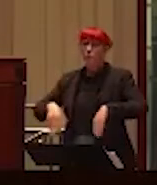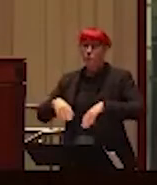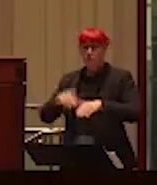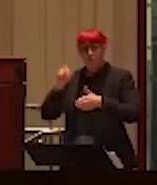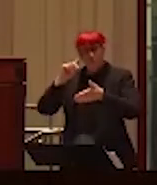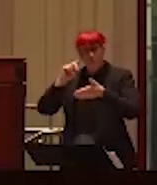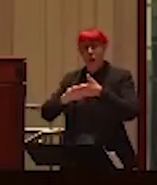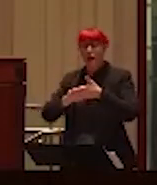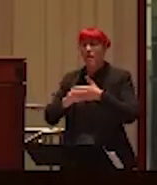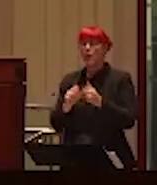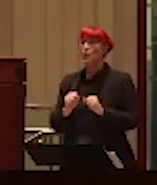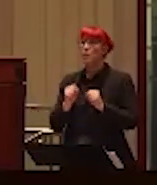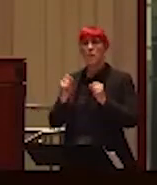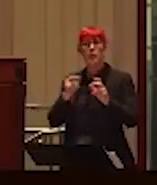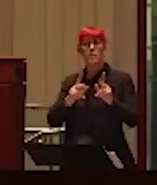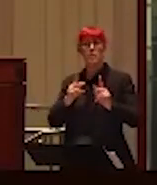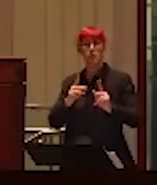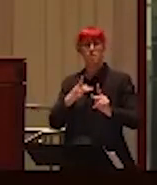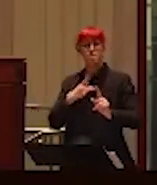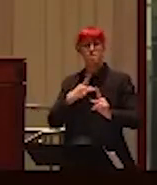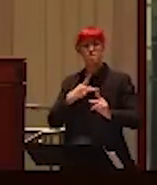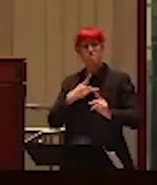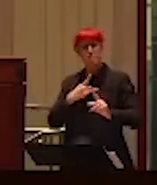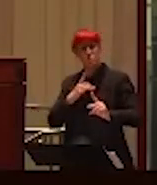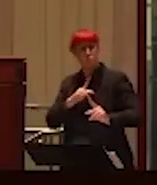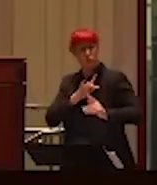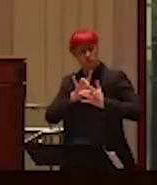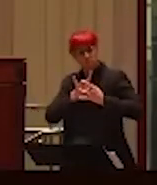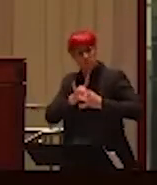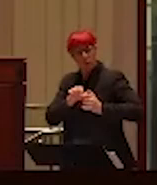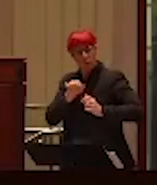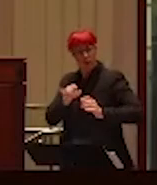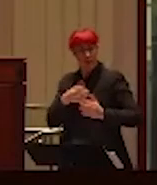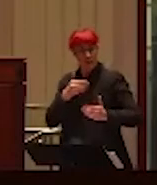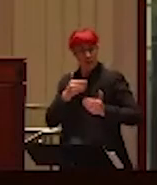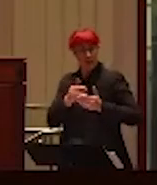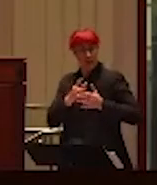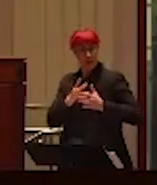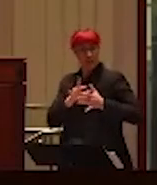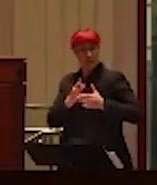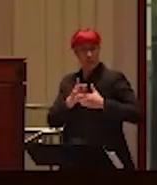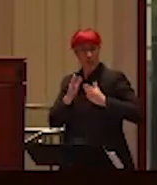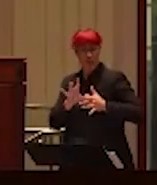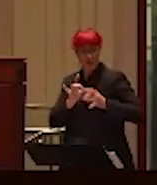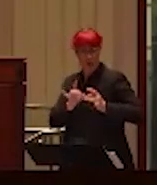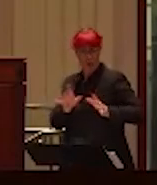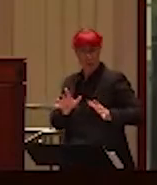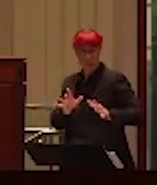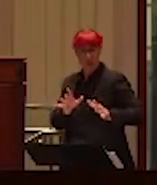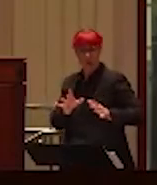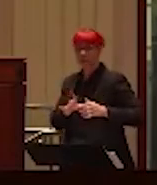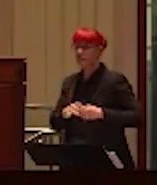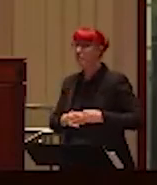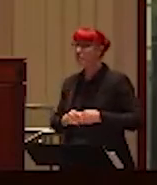people will have personal connections with the topic of partner violence. I'd be surprised if anyone in the room didn't